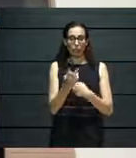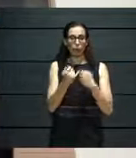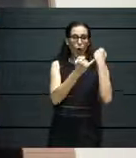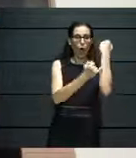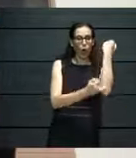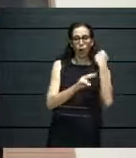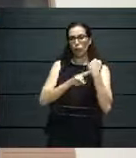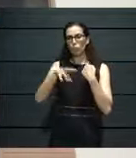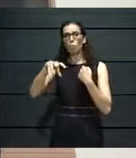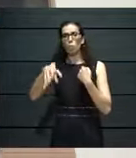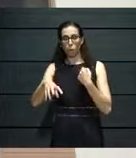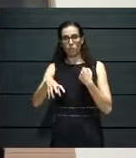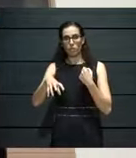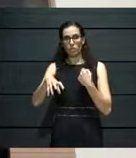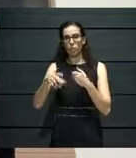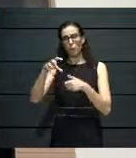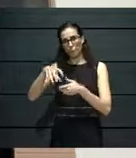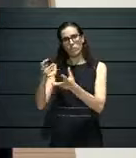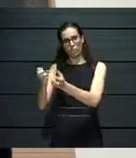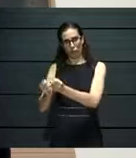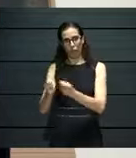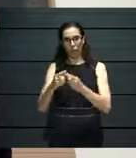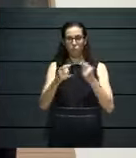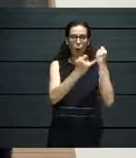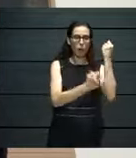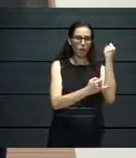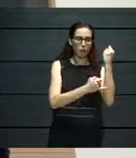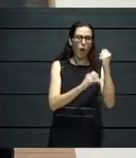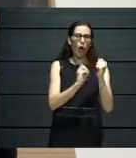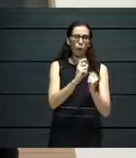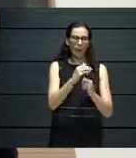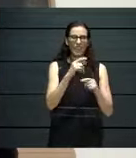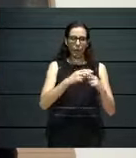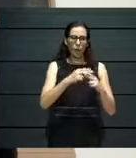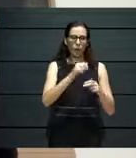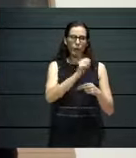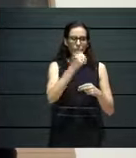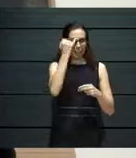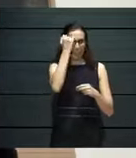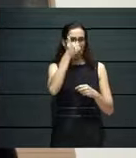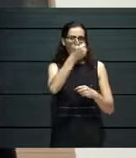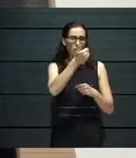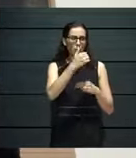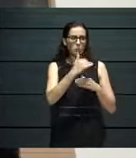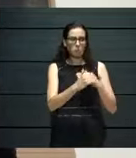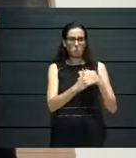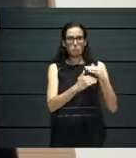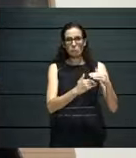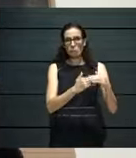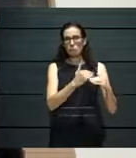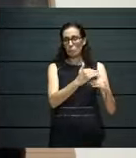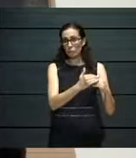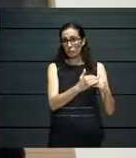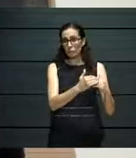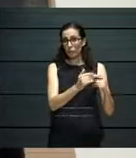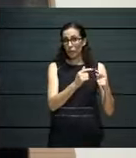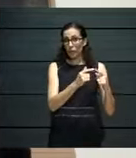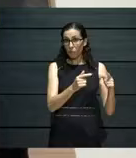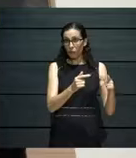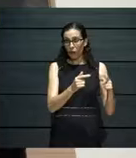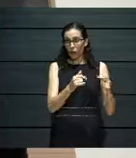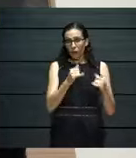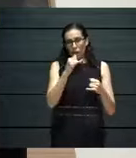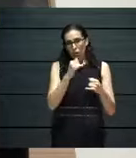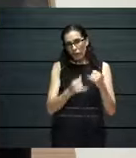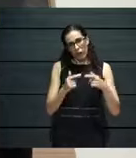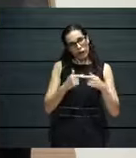never the right time. So we kind of looked at this as a bit of an opportunity to kind of use